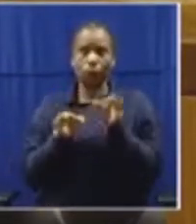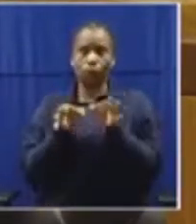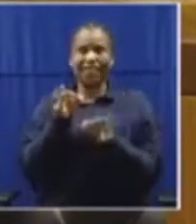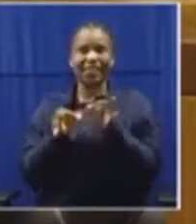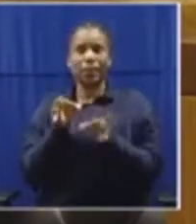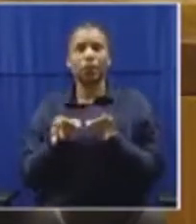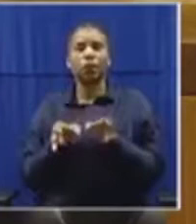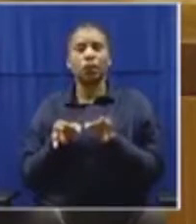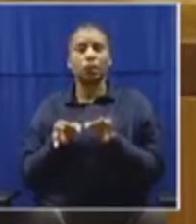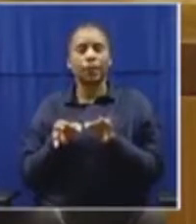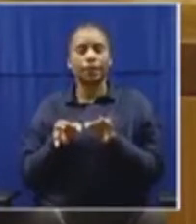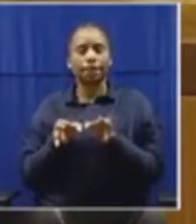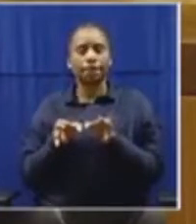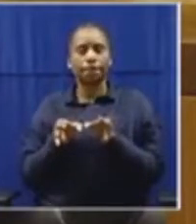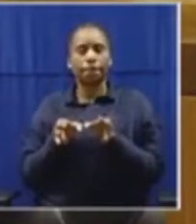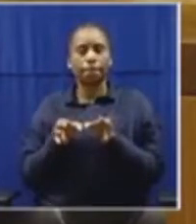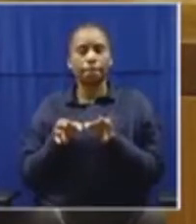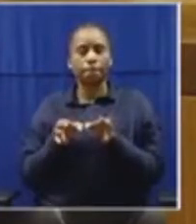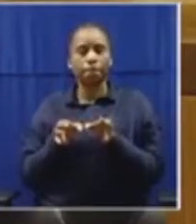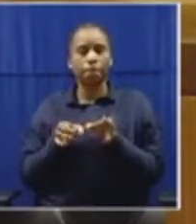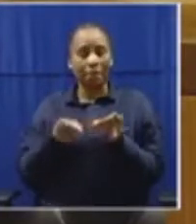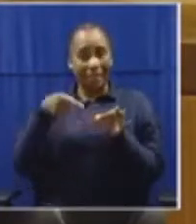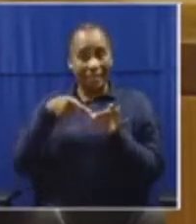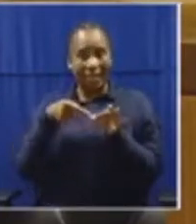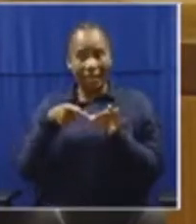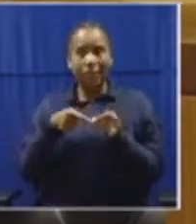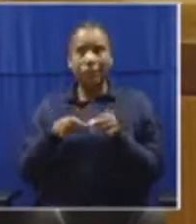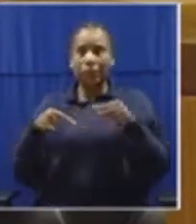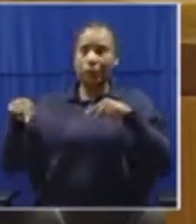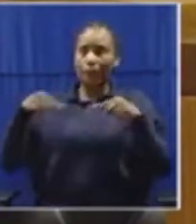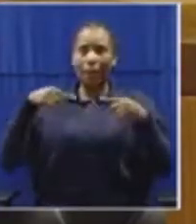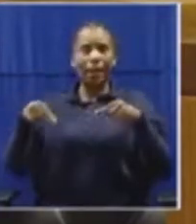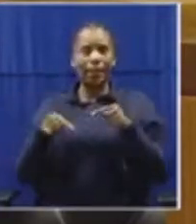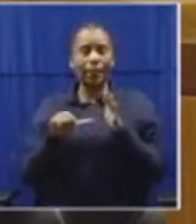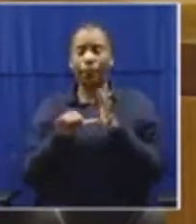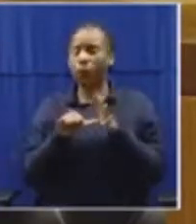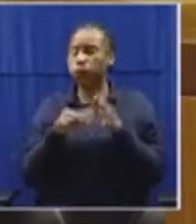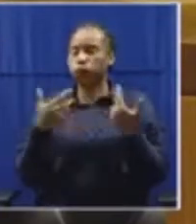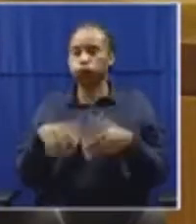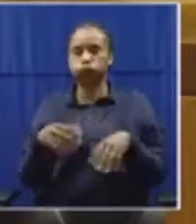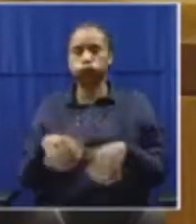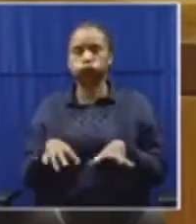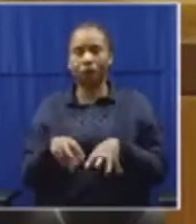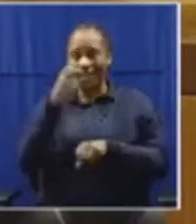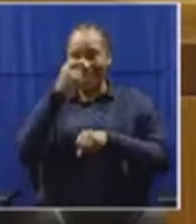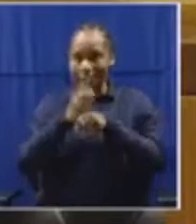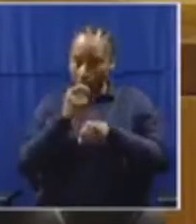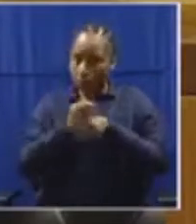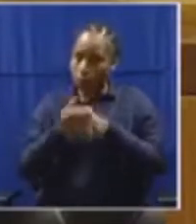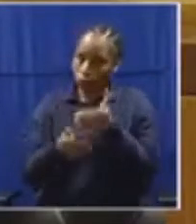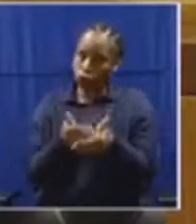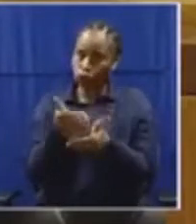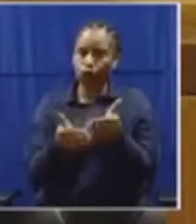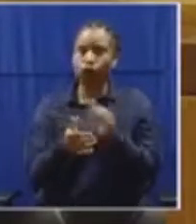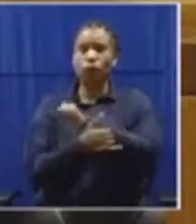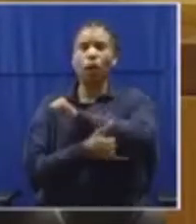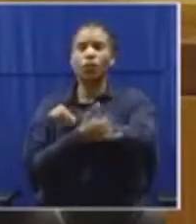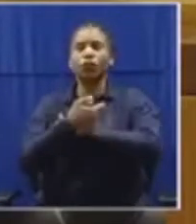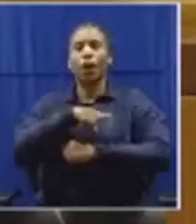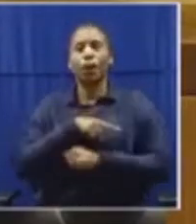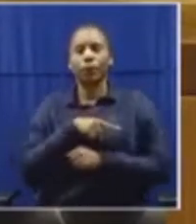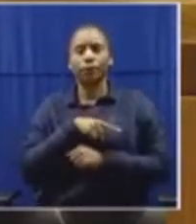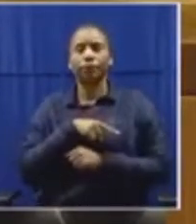And this is an important debate that needs to ensue in our country. I have also